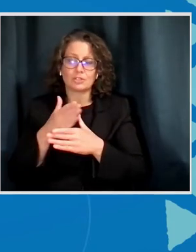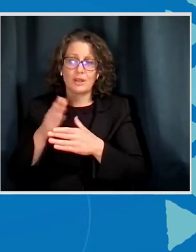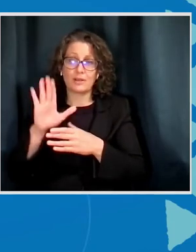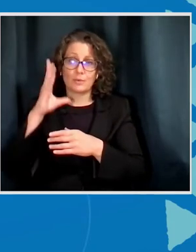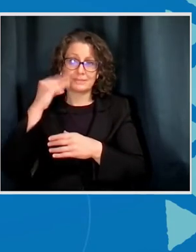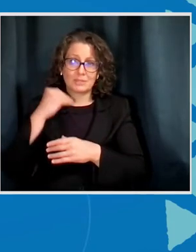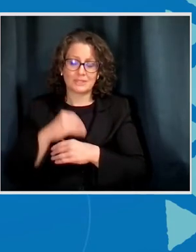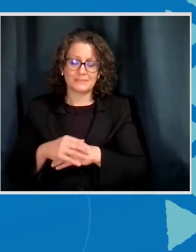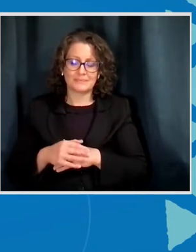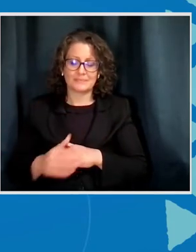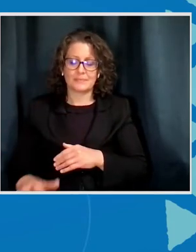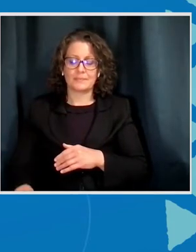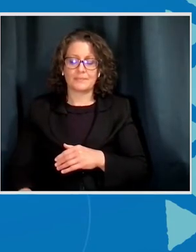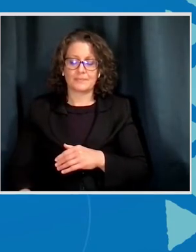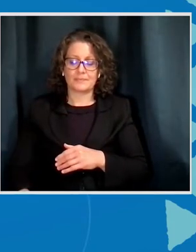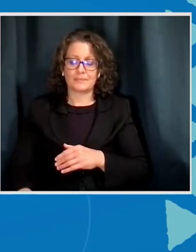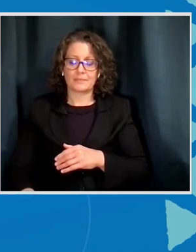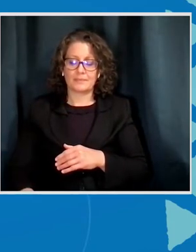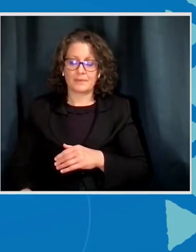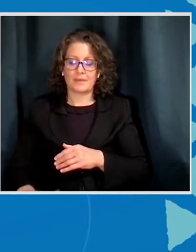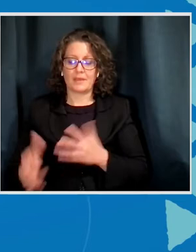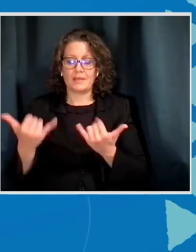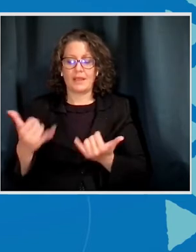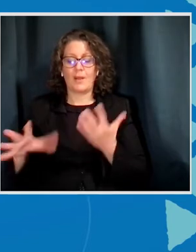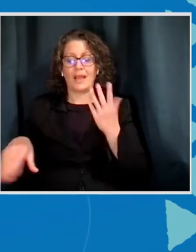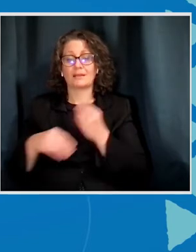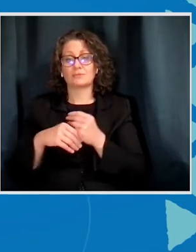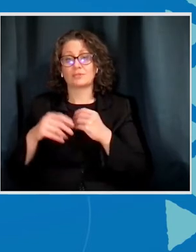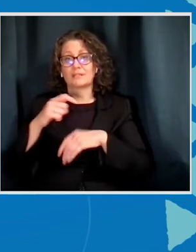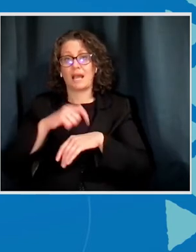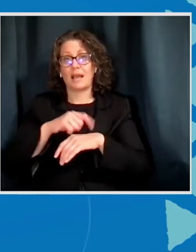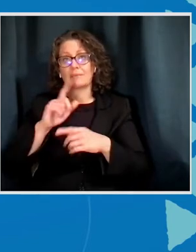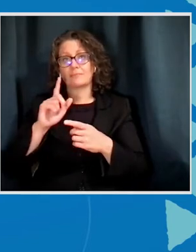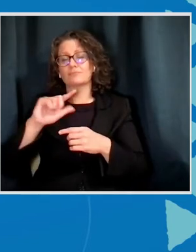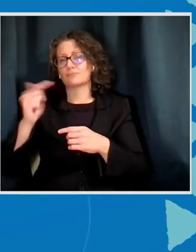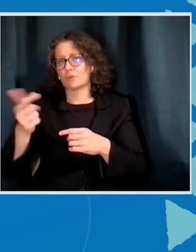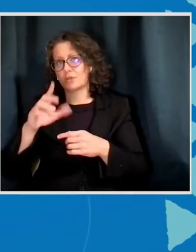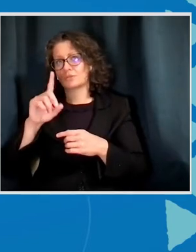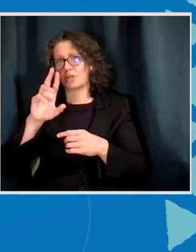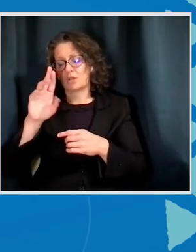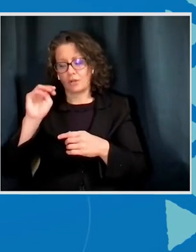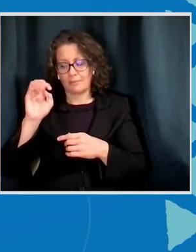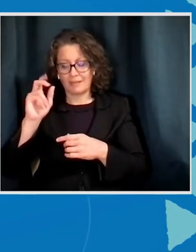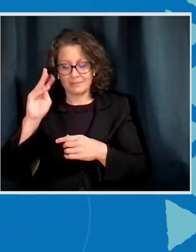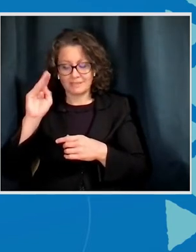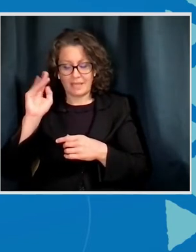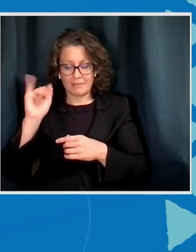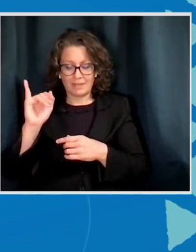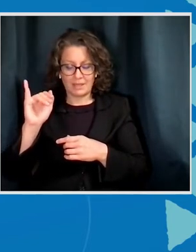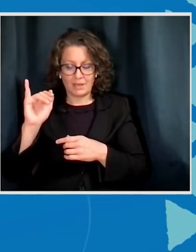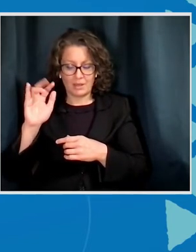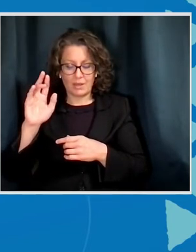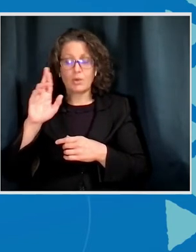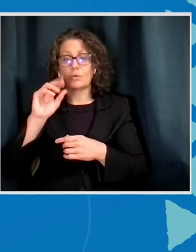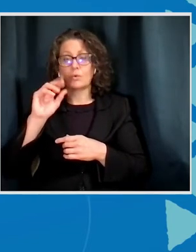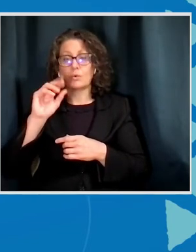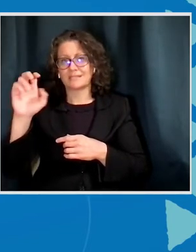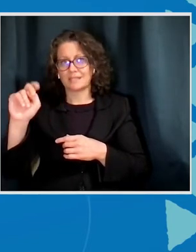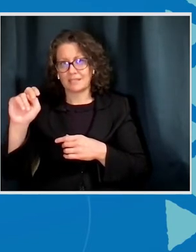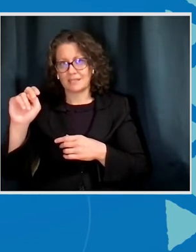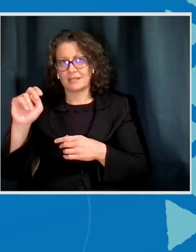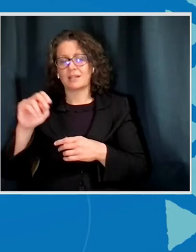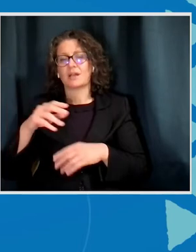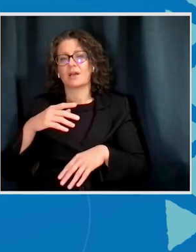Now I'd like to turn to Dr. Manu Matabi Tupu-Rusen, DG of the Pacific Island Forum